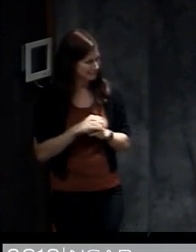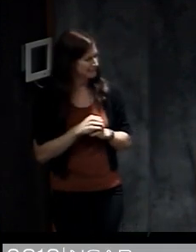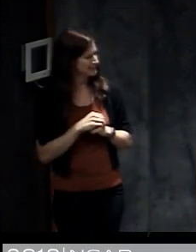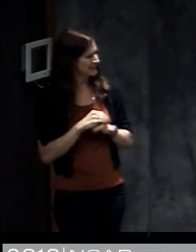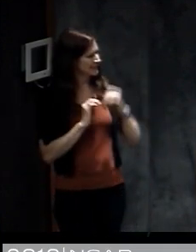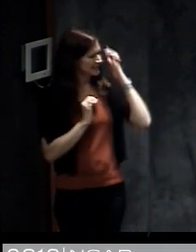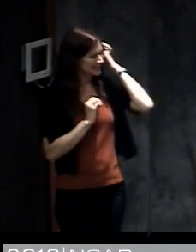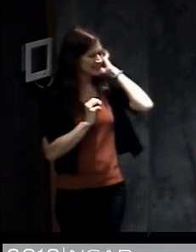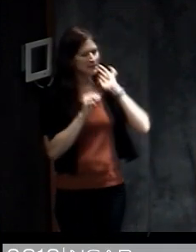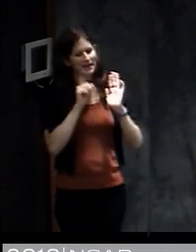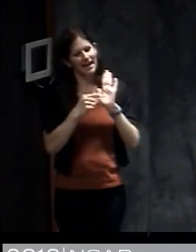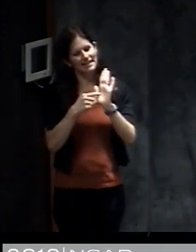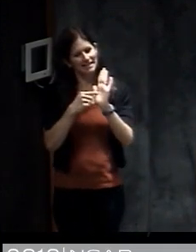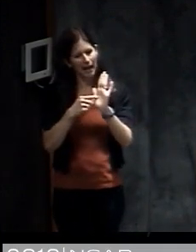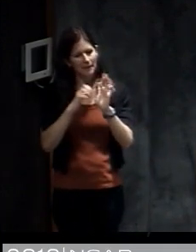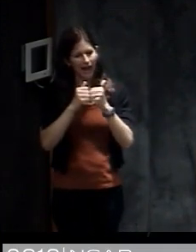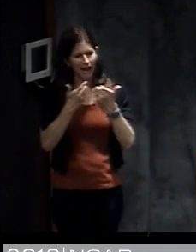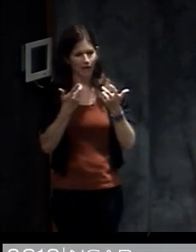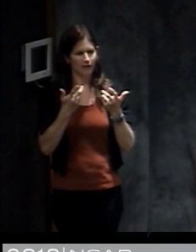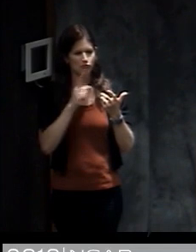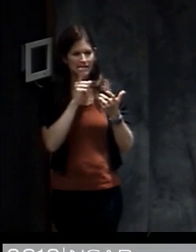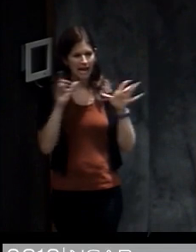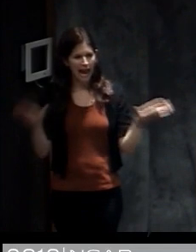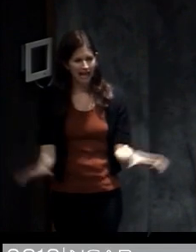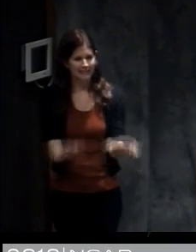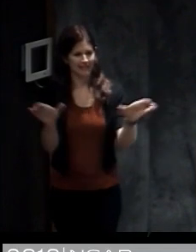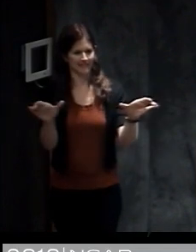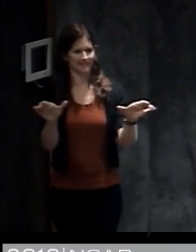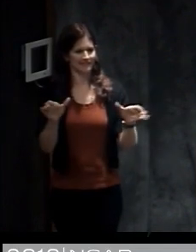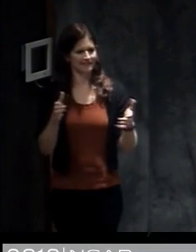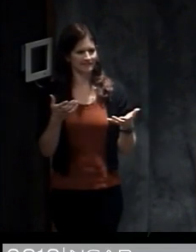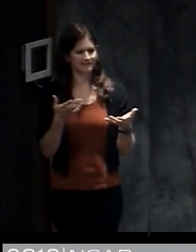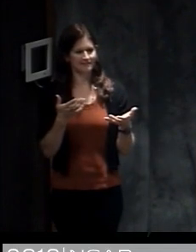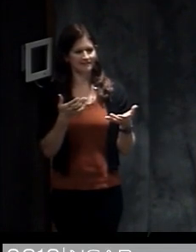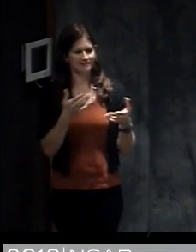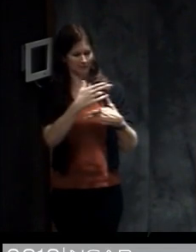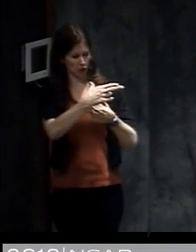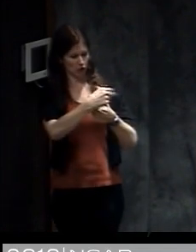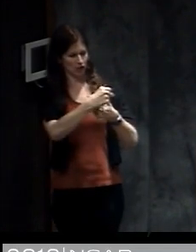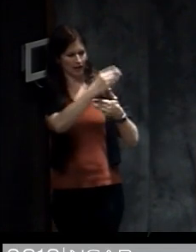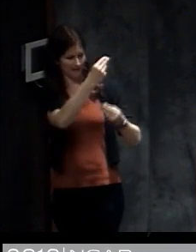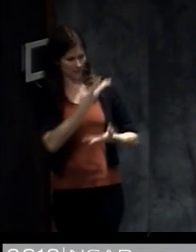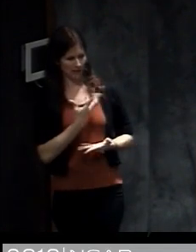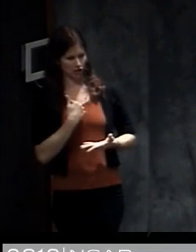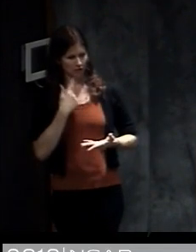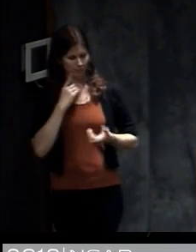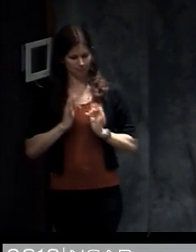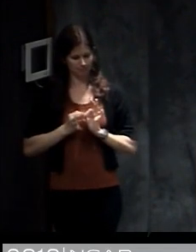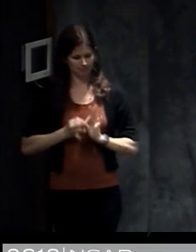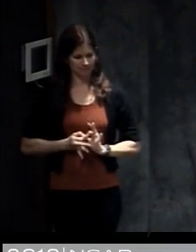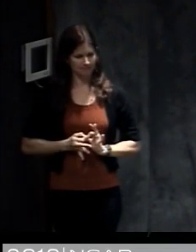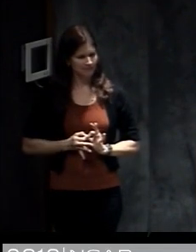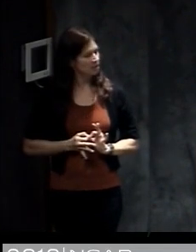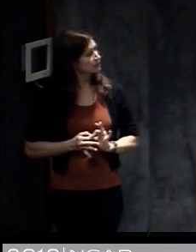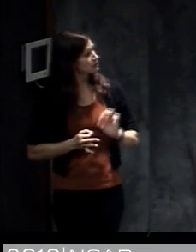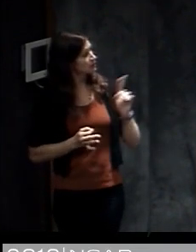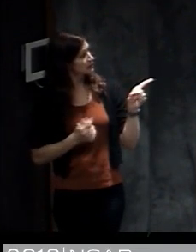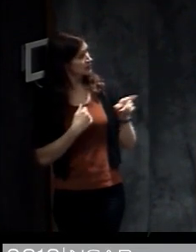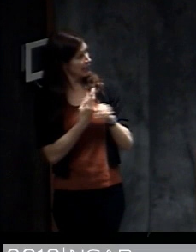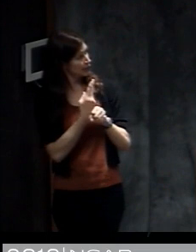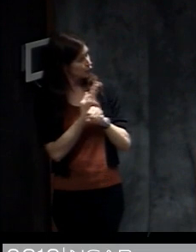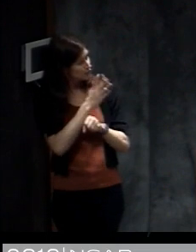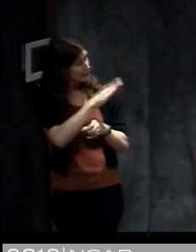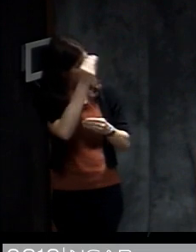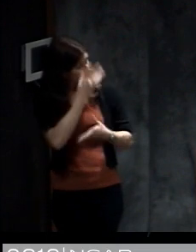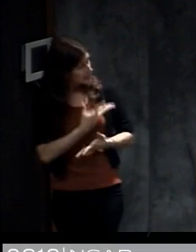But this is sort of an example of how active the use of hurricane forecast information is today. So people are using the forecast information. They were getting